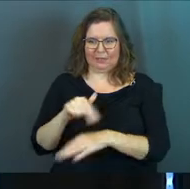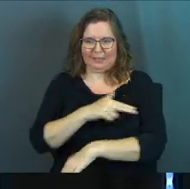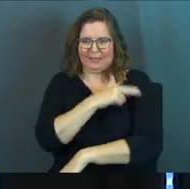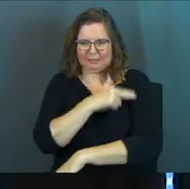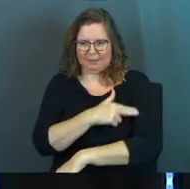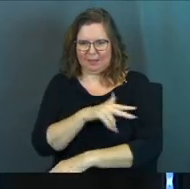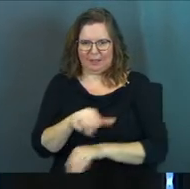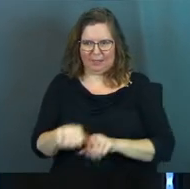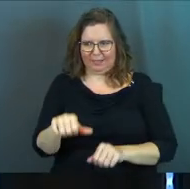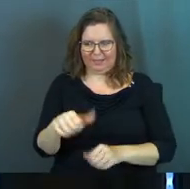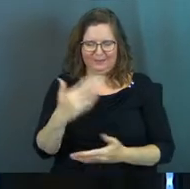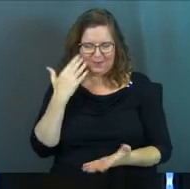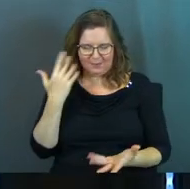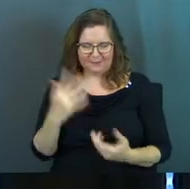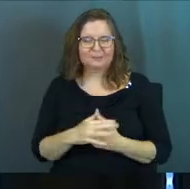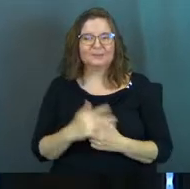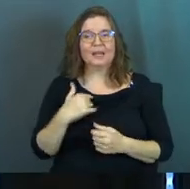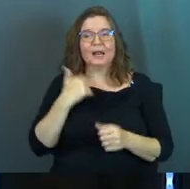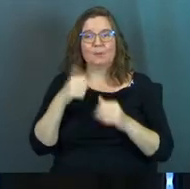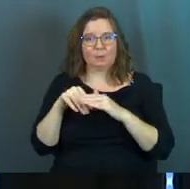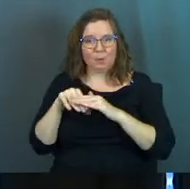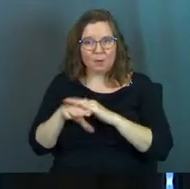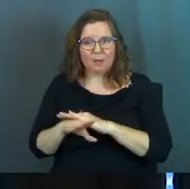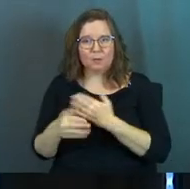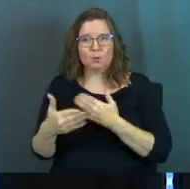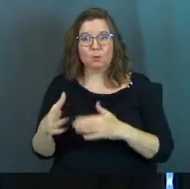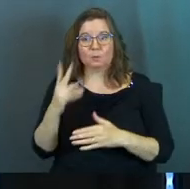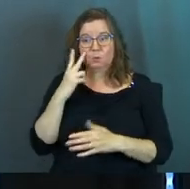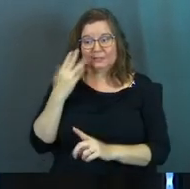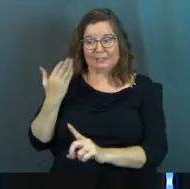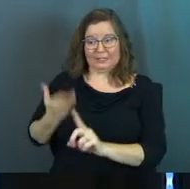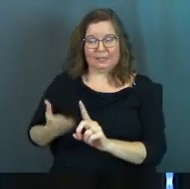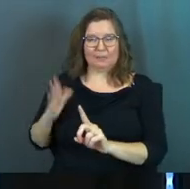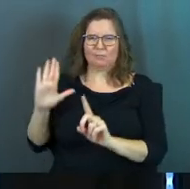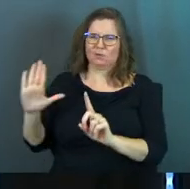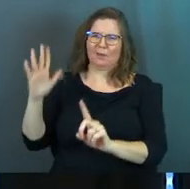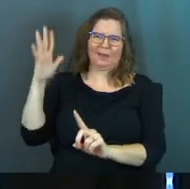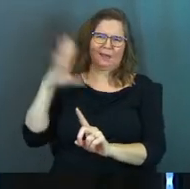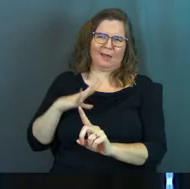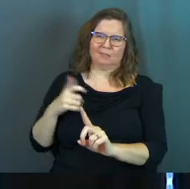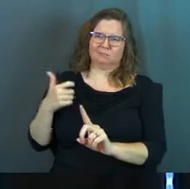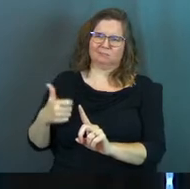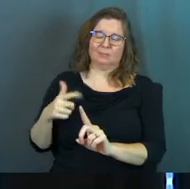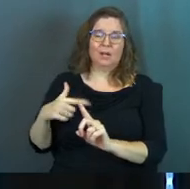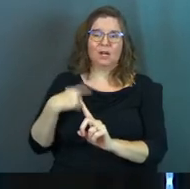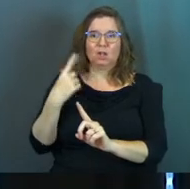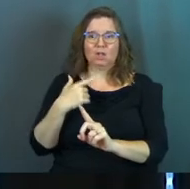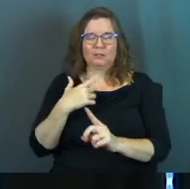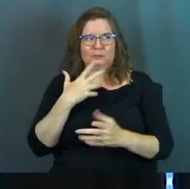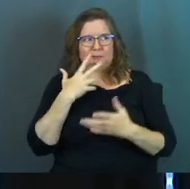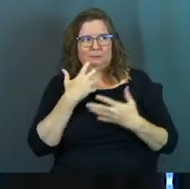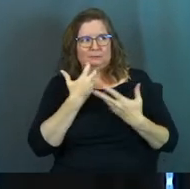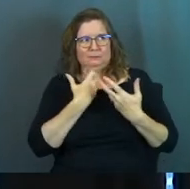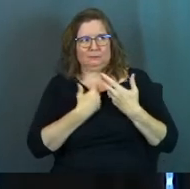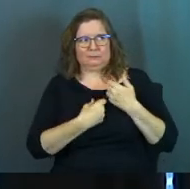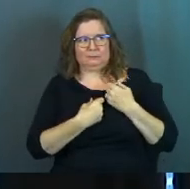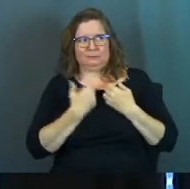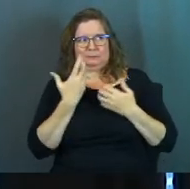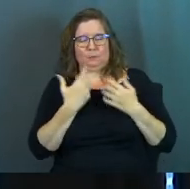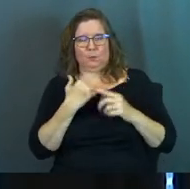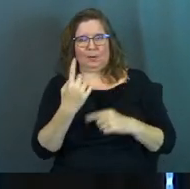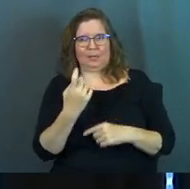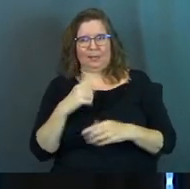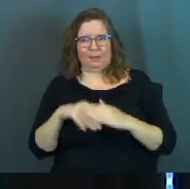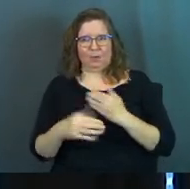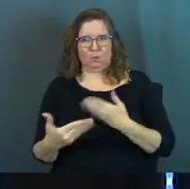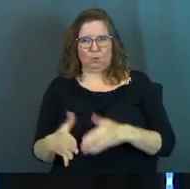in the hospital, you know? And I remember walking into the room to see him. Great guy. And he looked all sheepish when I walked